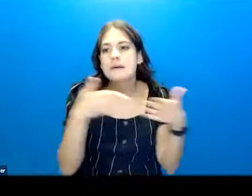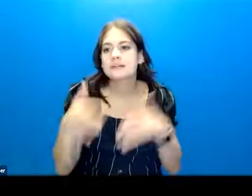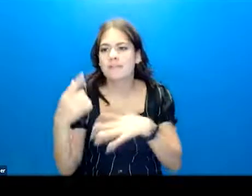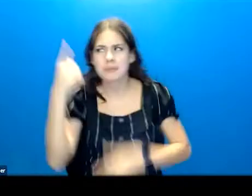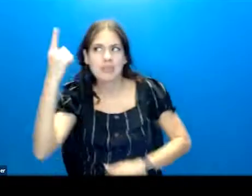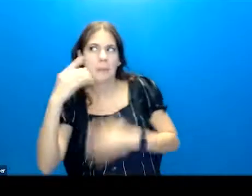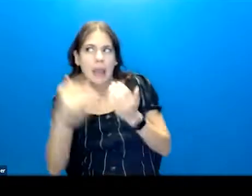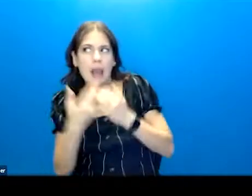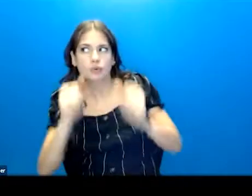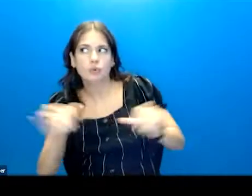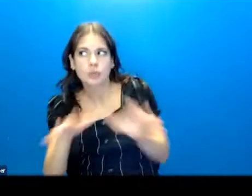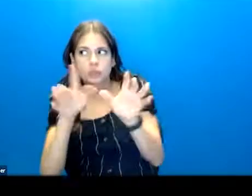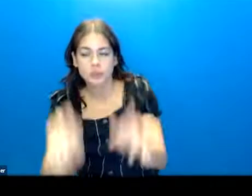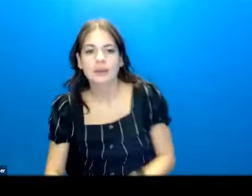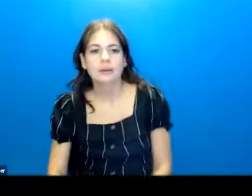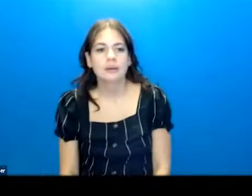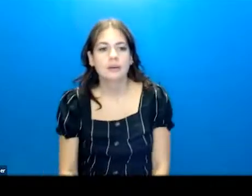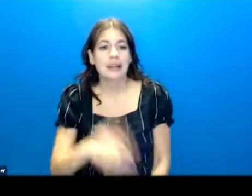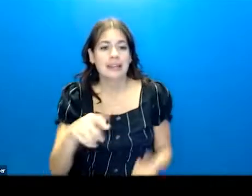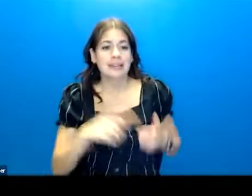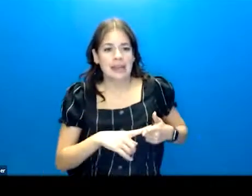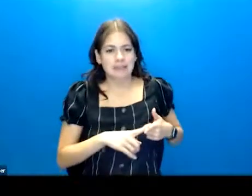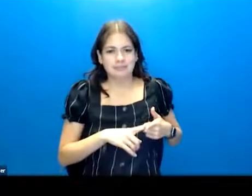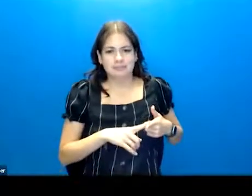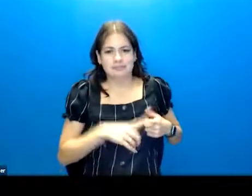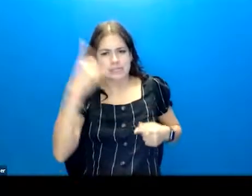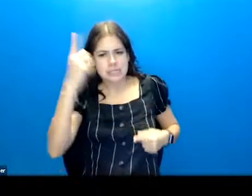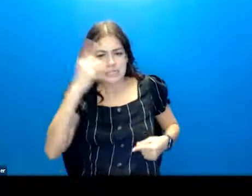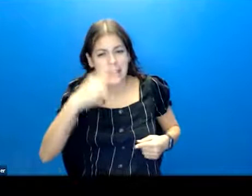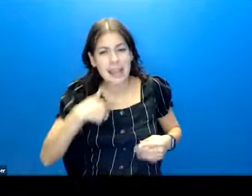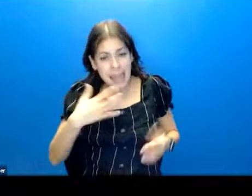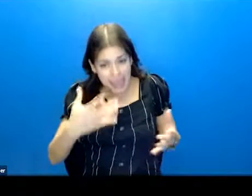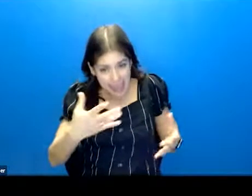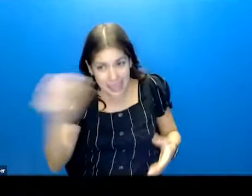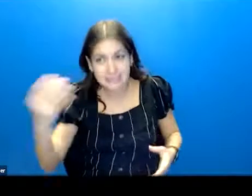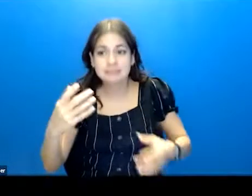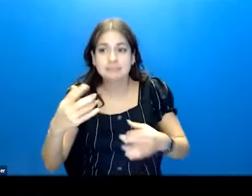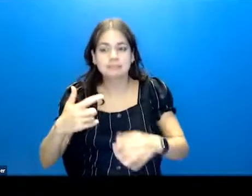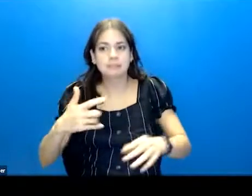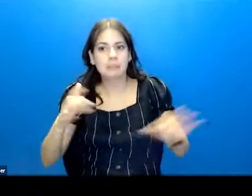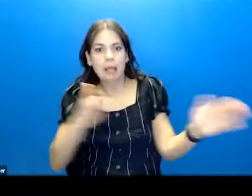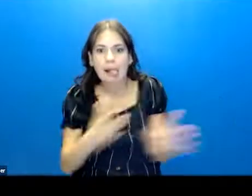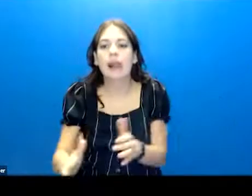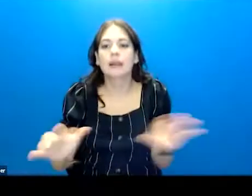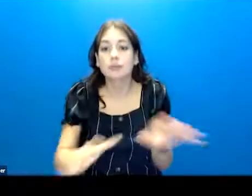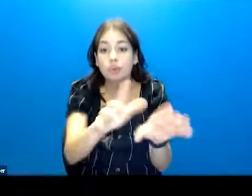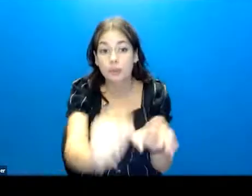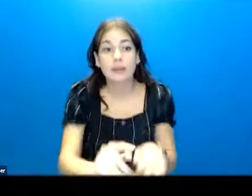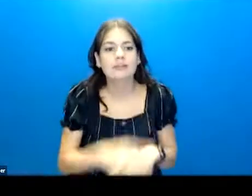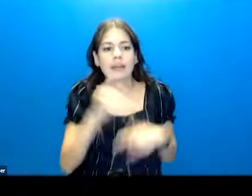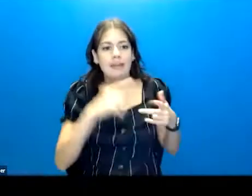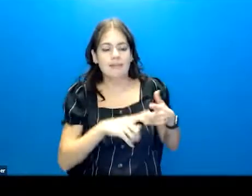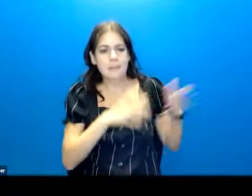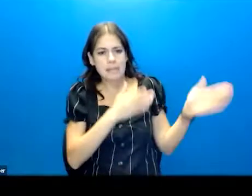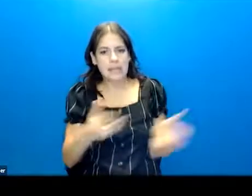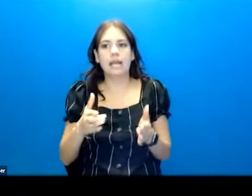about how you might do this? Then you get to intent. Have you had these thoughts and some intention of acting on them? And then plan an